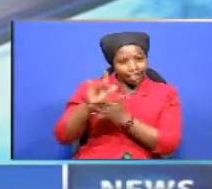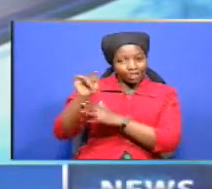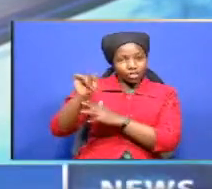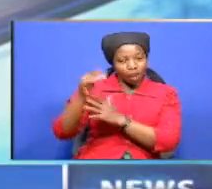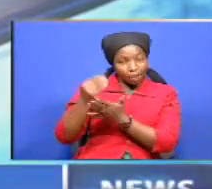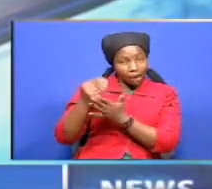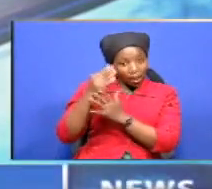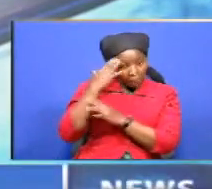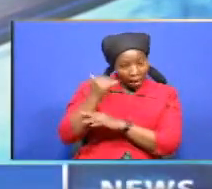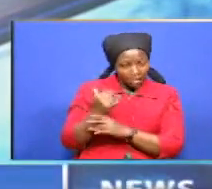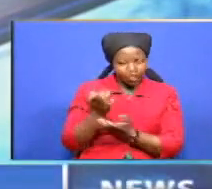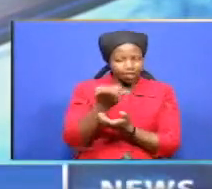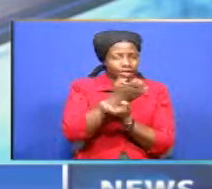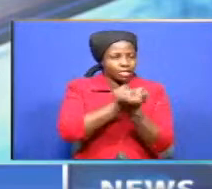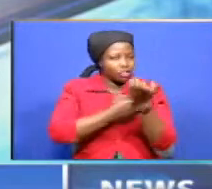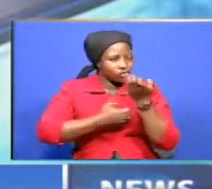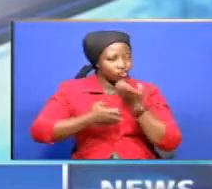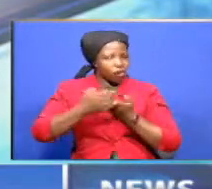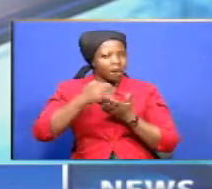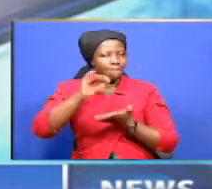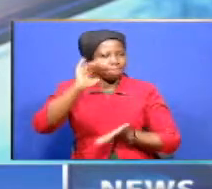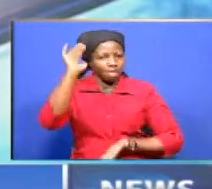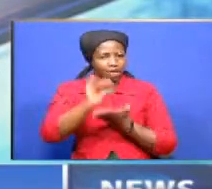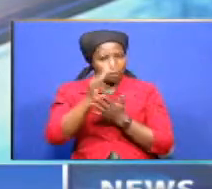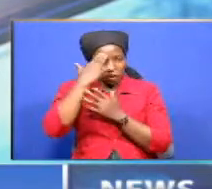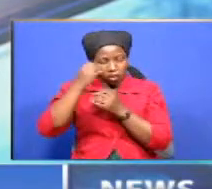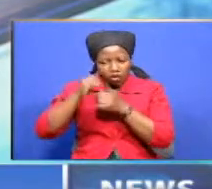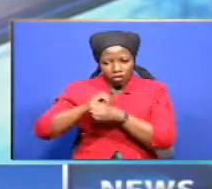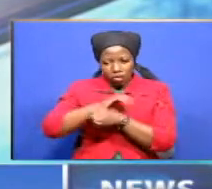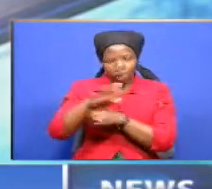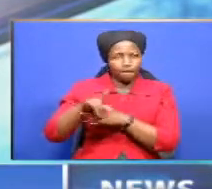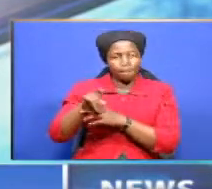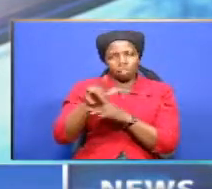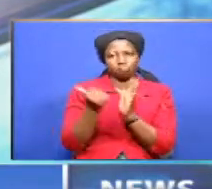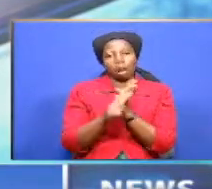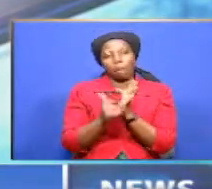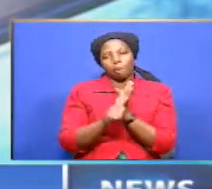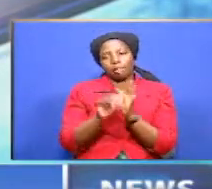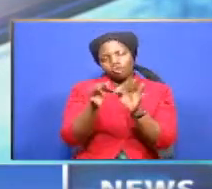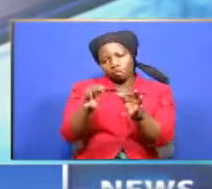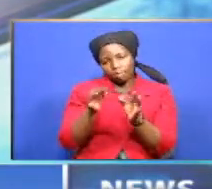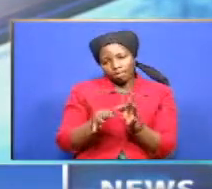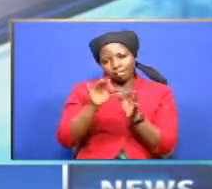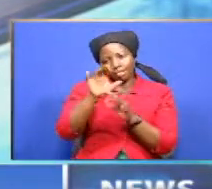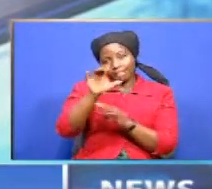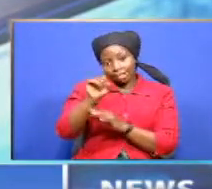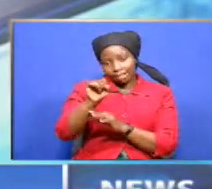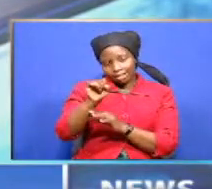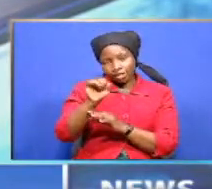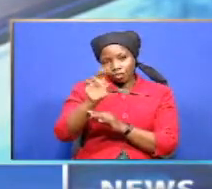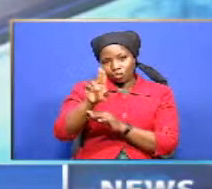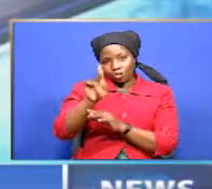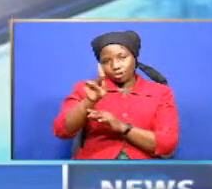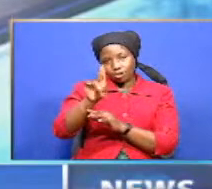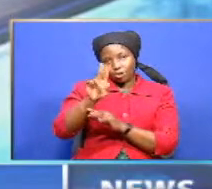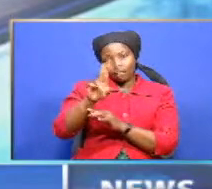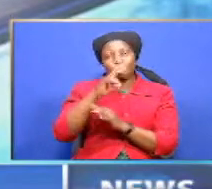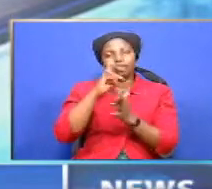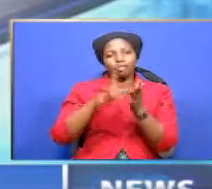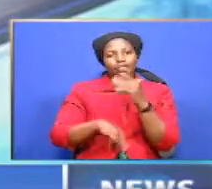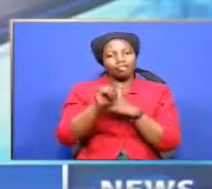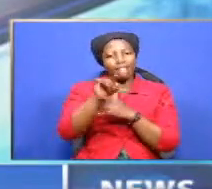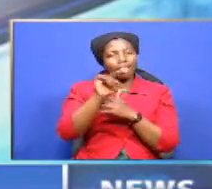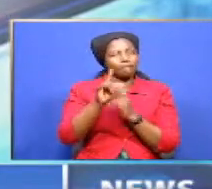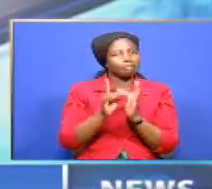due to the economic slowdown caused by the coronavirus pandemic treasury cabinet secretary ukury attorney says the development